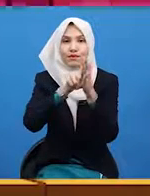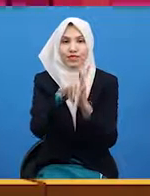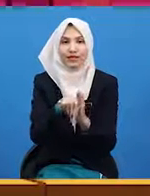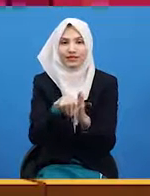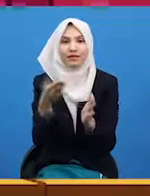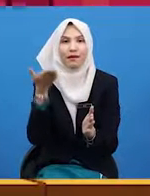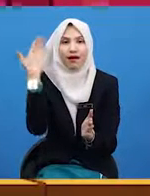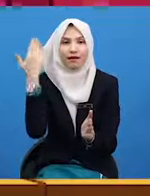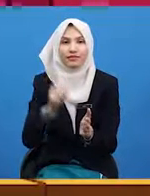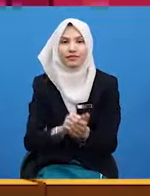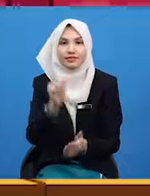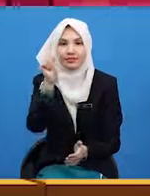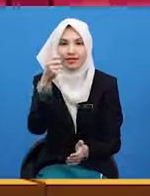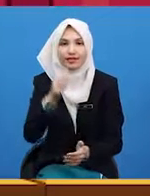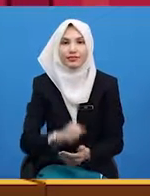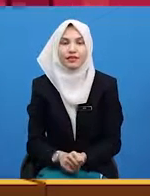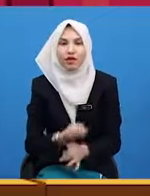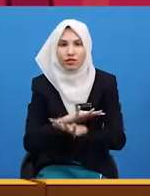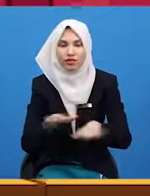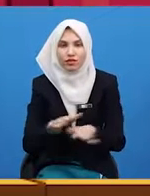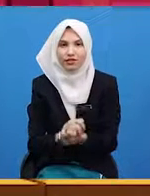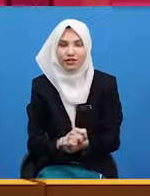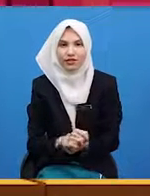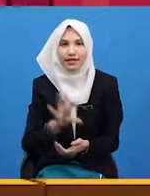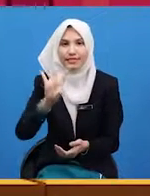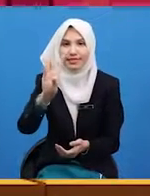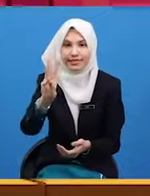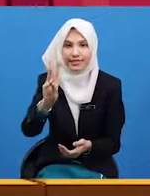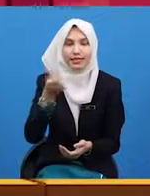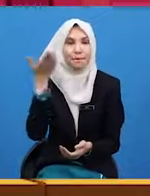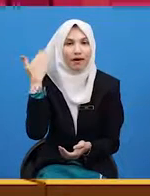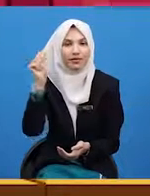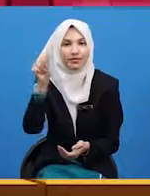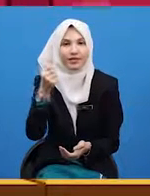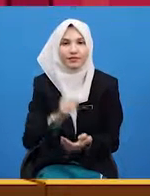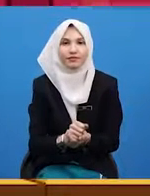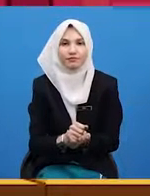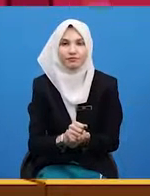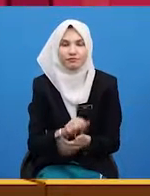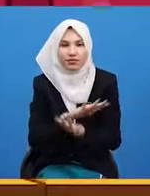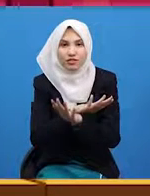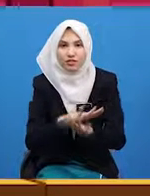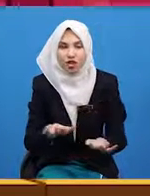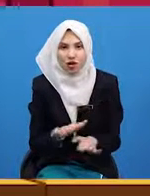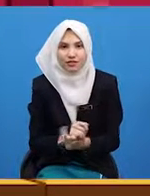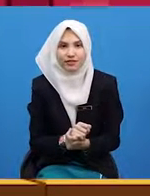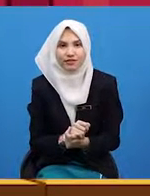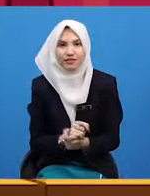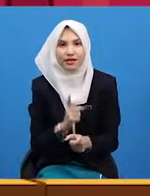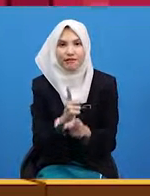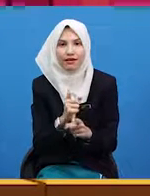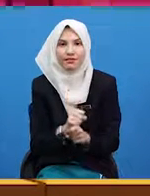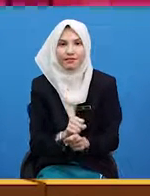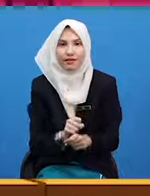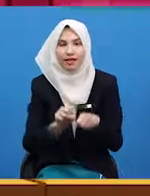We do not say it's six past ten. That is incorrect. So,